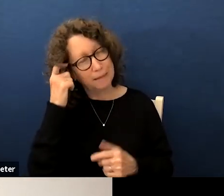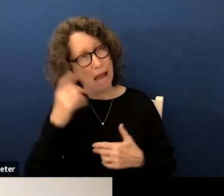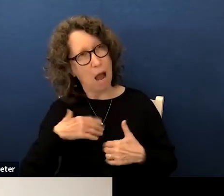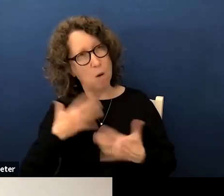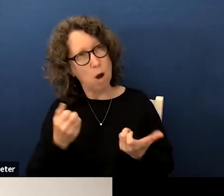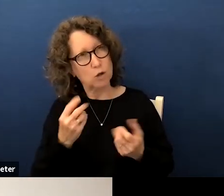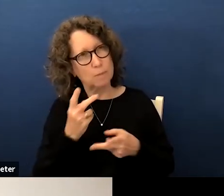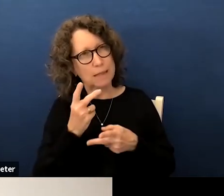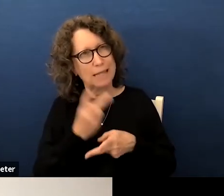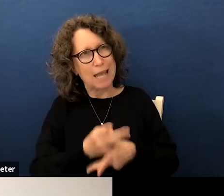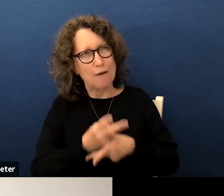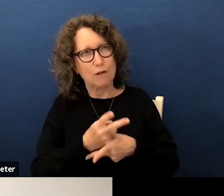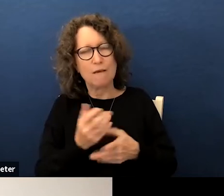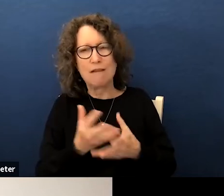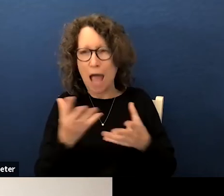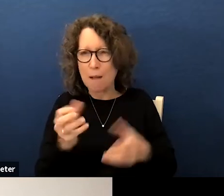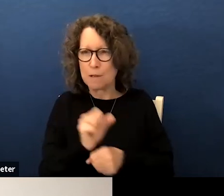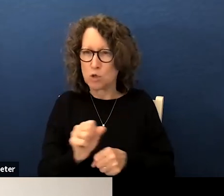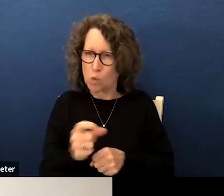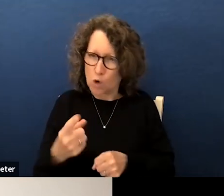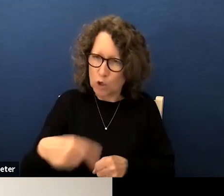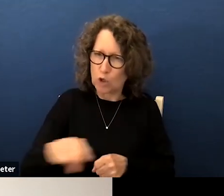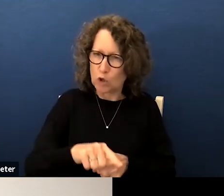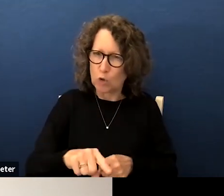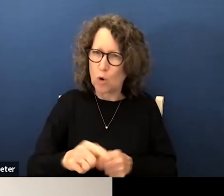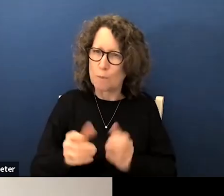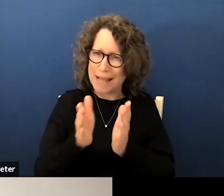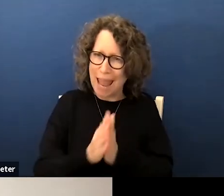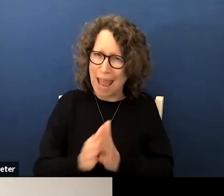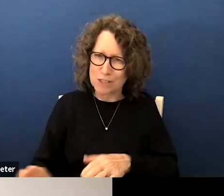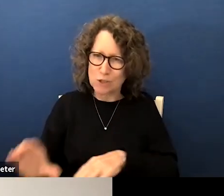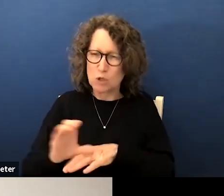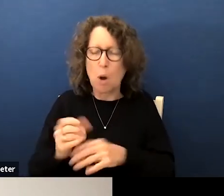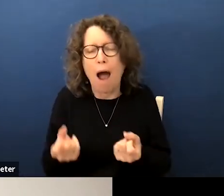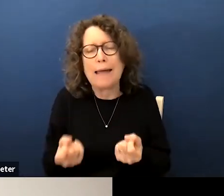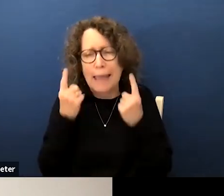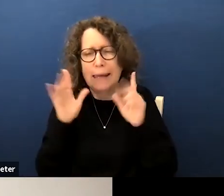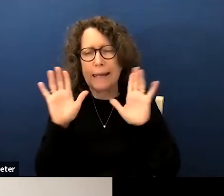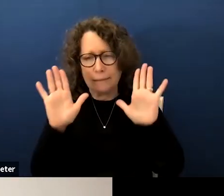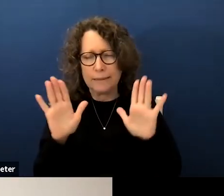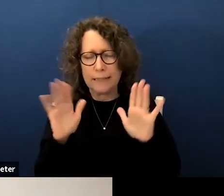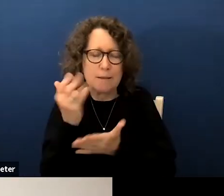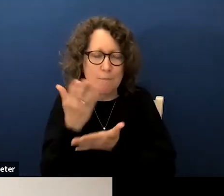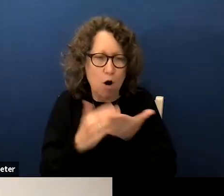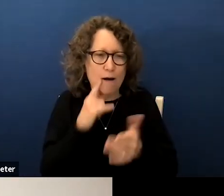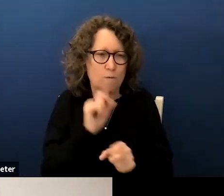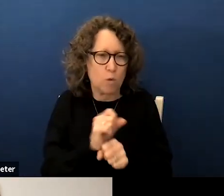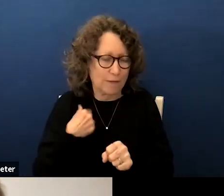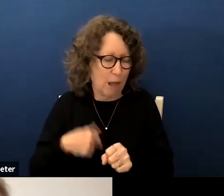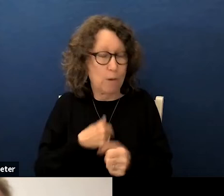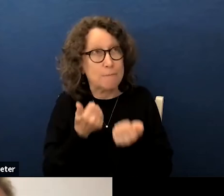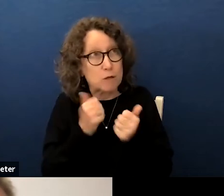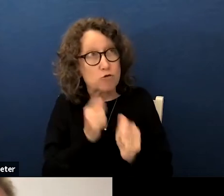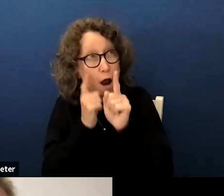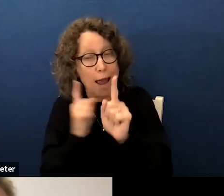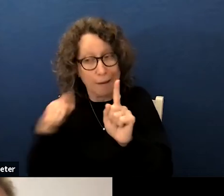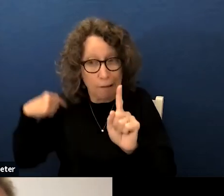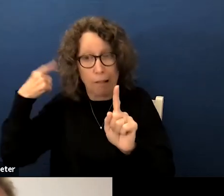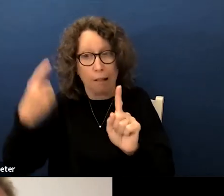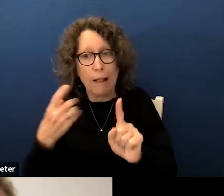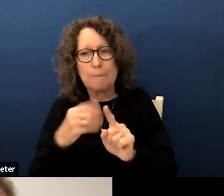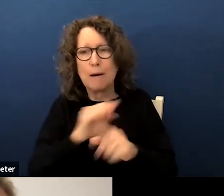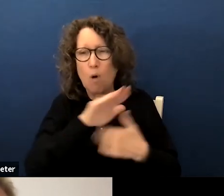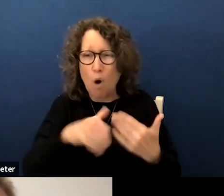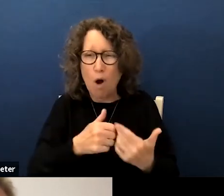of the level of work that you're having you're being asked to do i get it um it's part of work that we've been trying to do but given